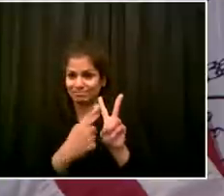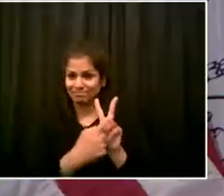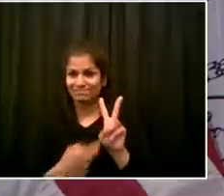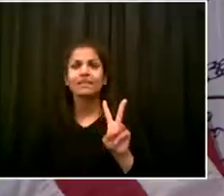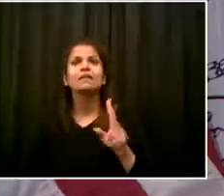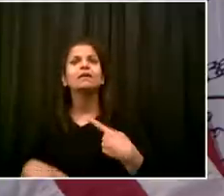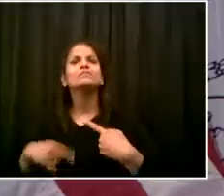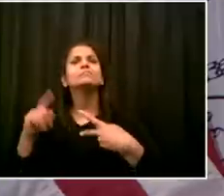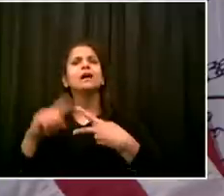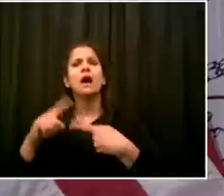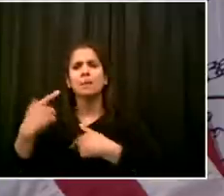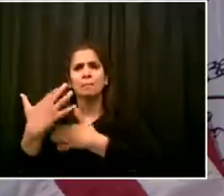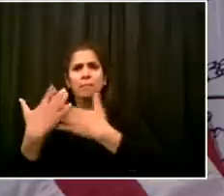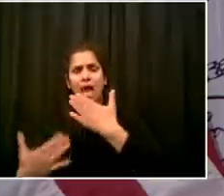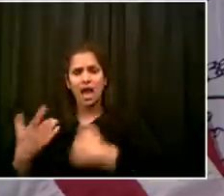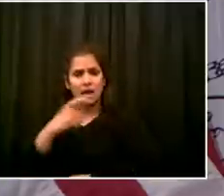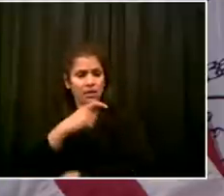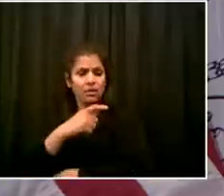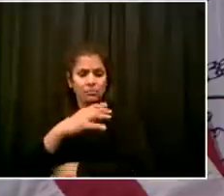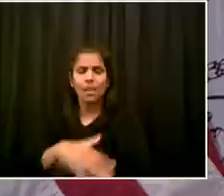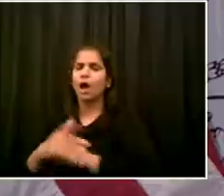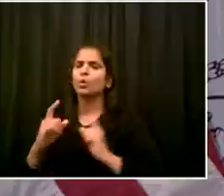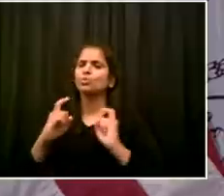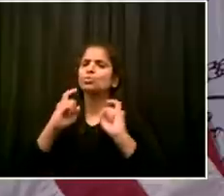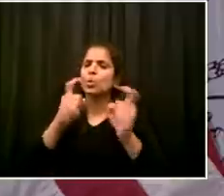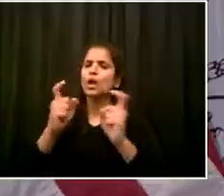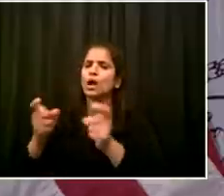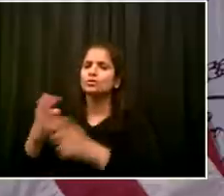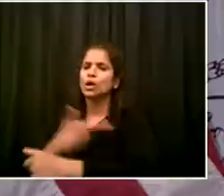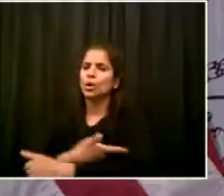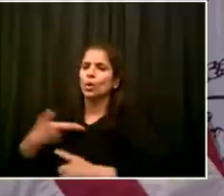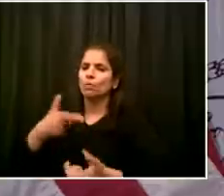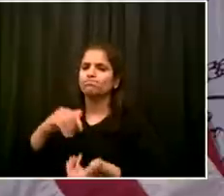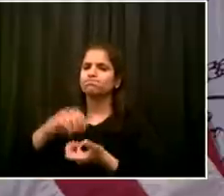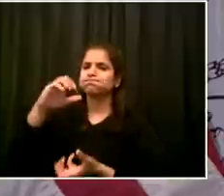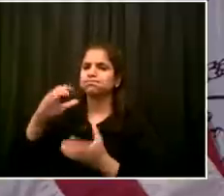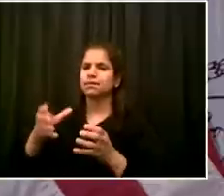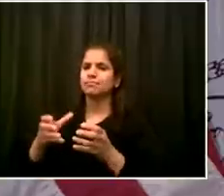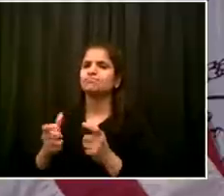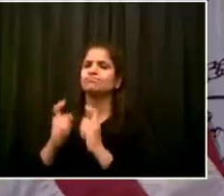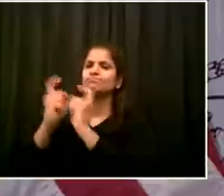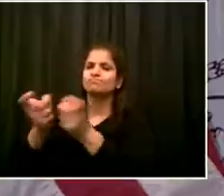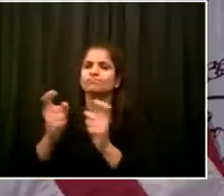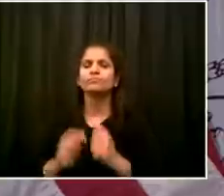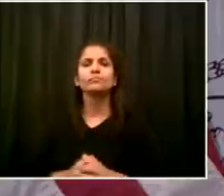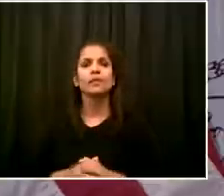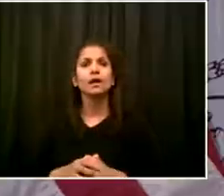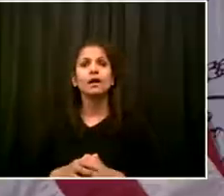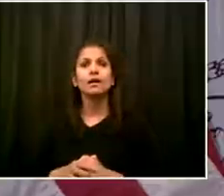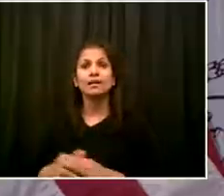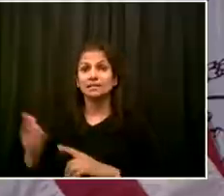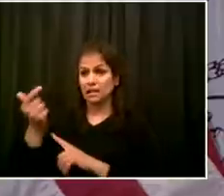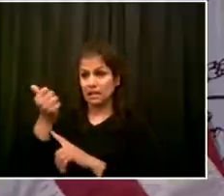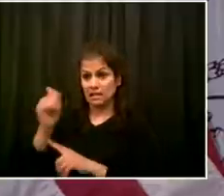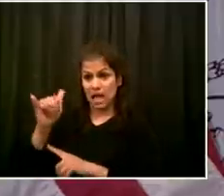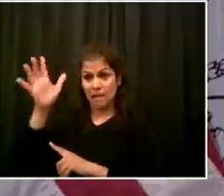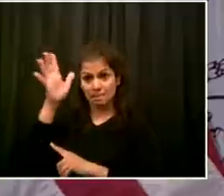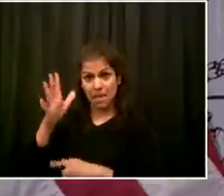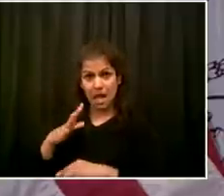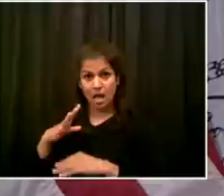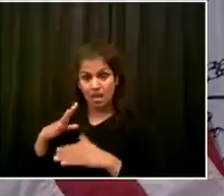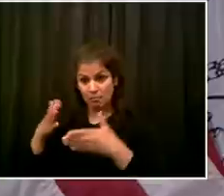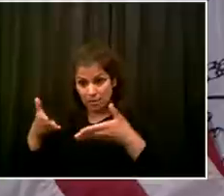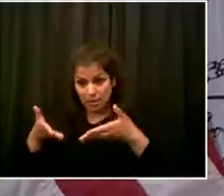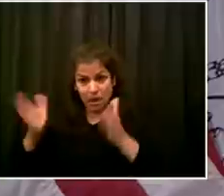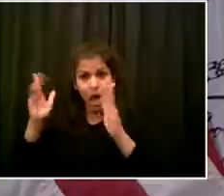ability of gay men to donate blood? I know there's some federal restrictions on that. Is the city doing anything